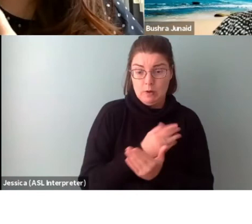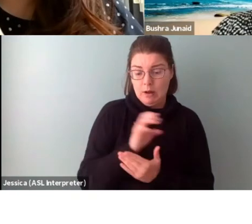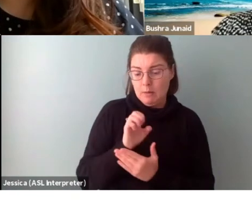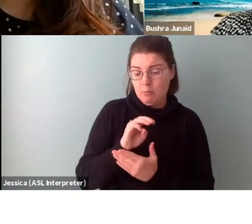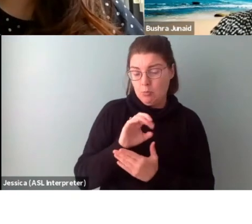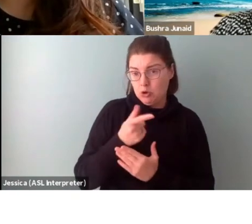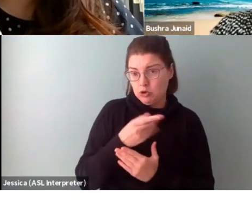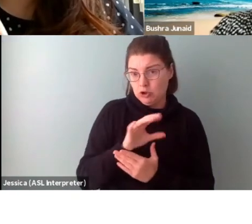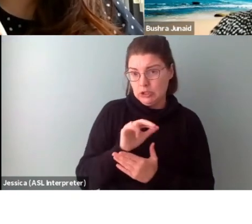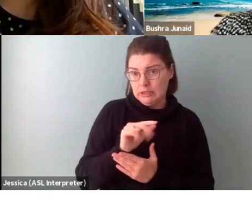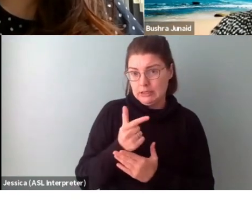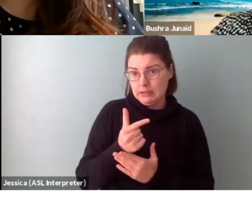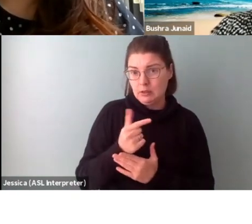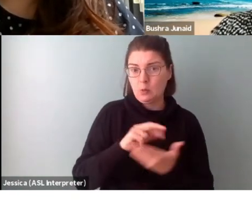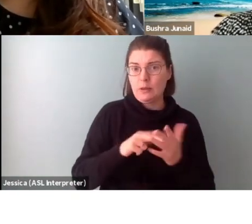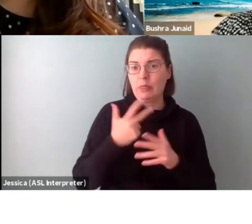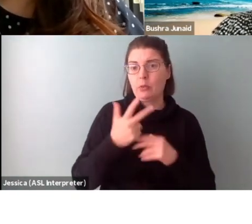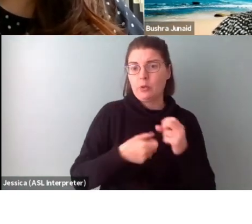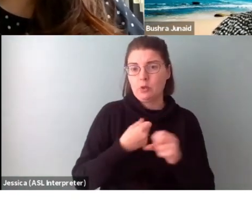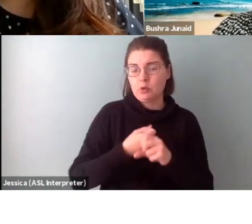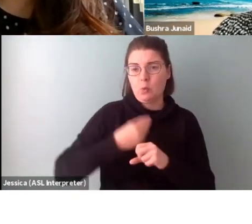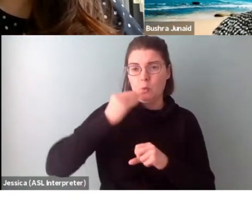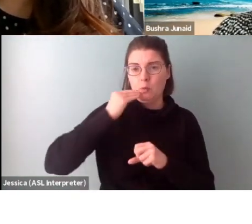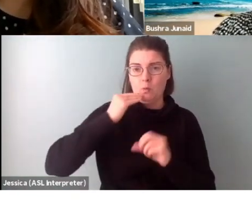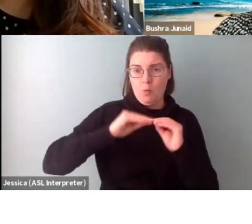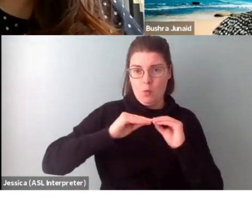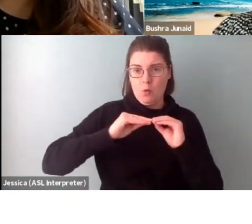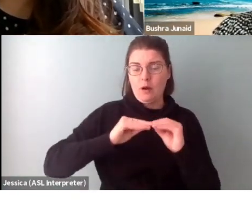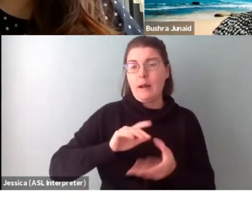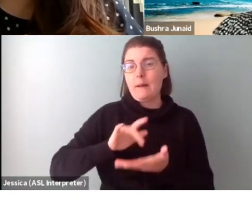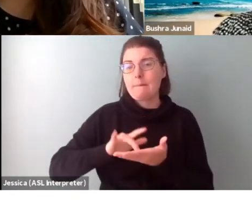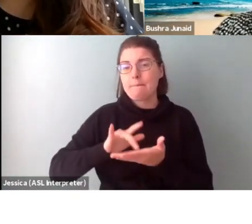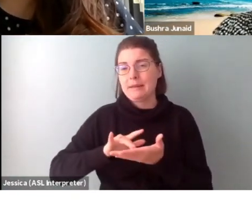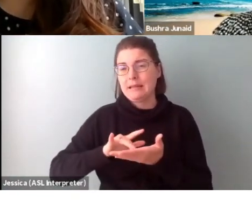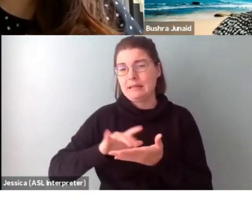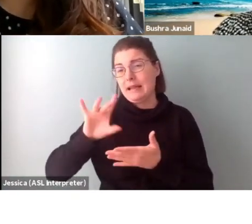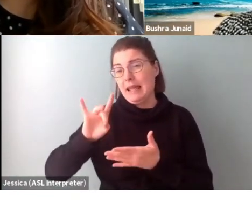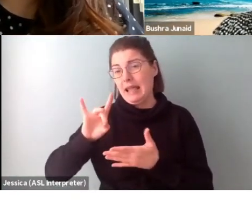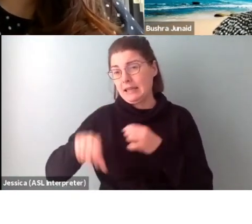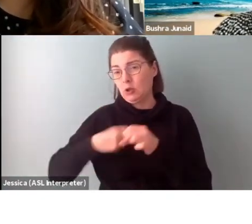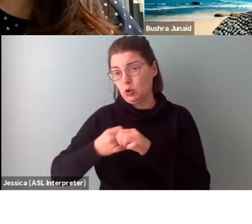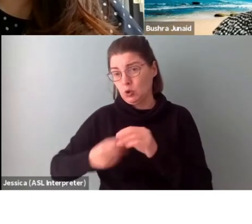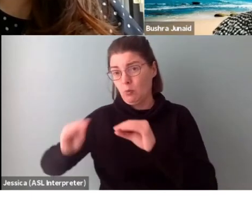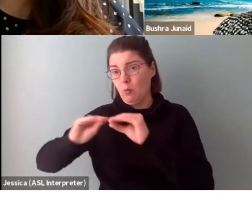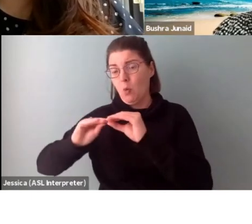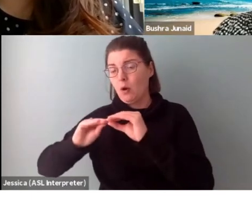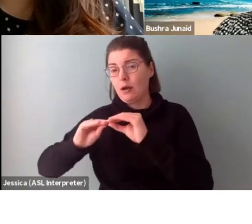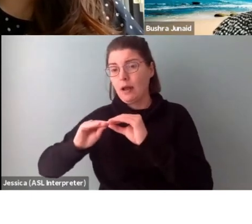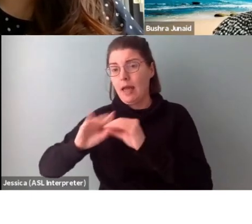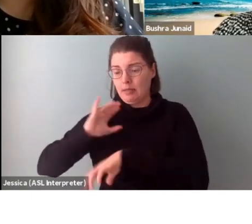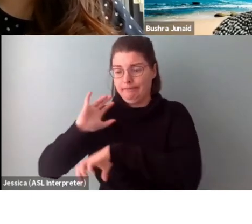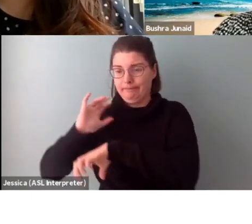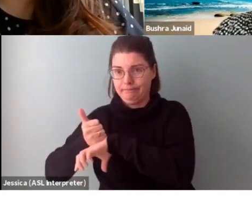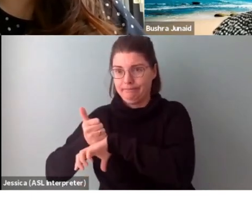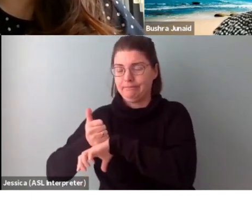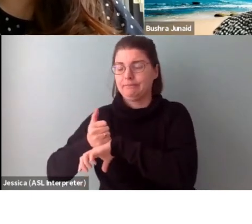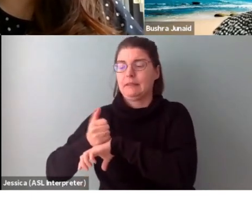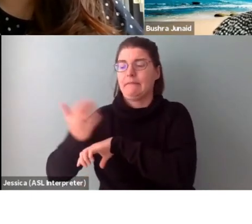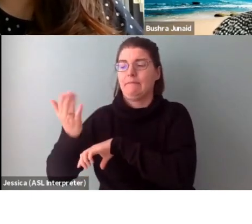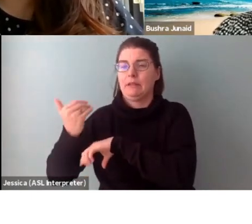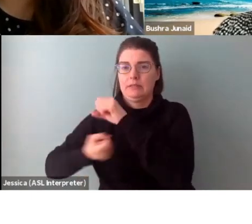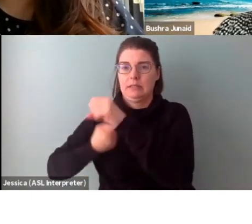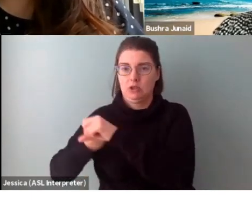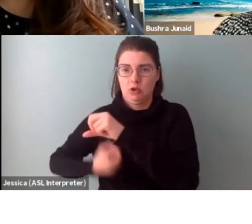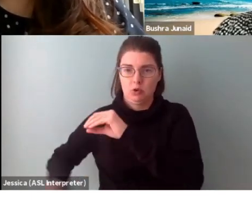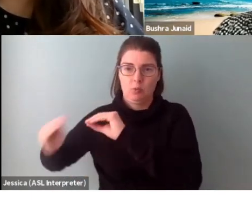three years of practice or more. Mid-career is eight years or more, and then established is 15